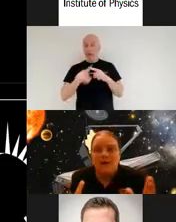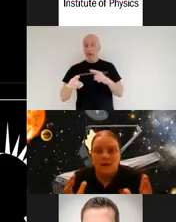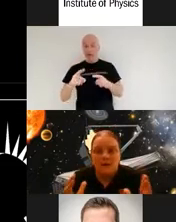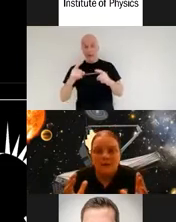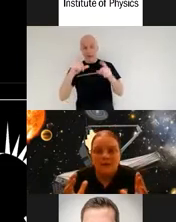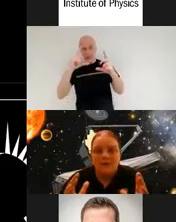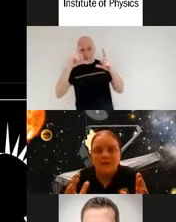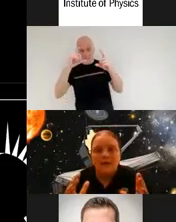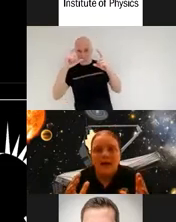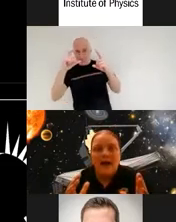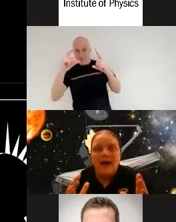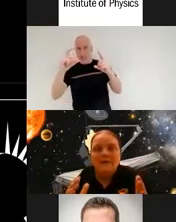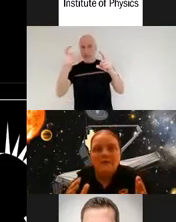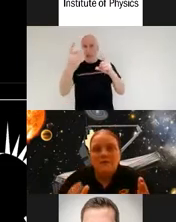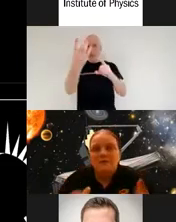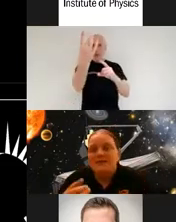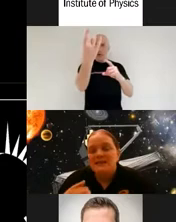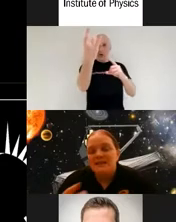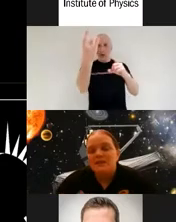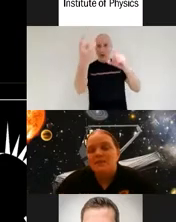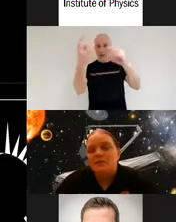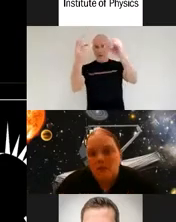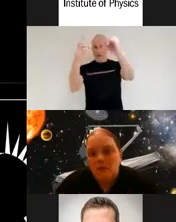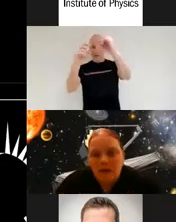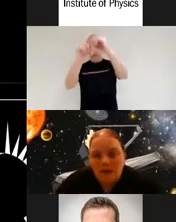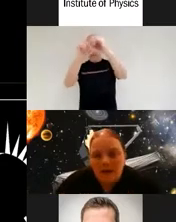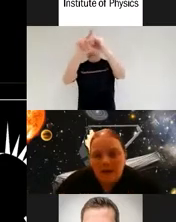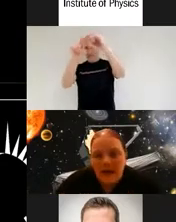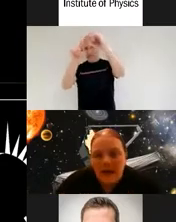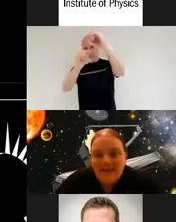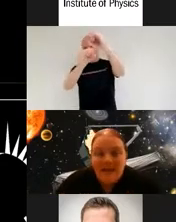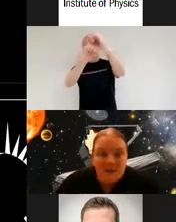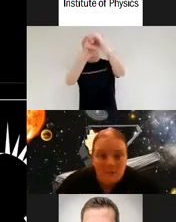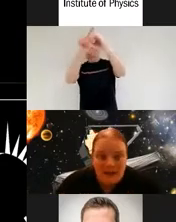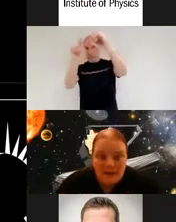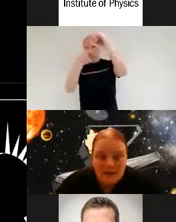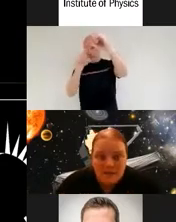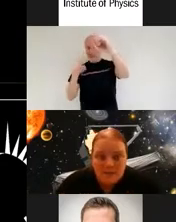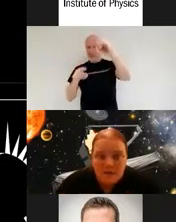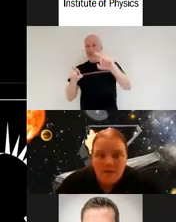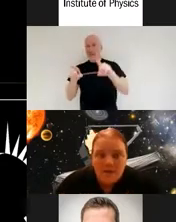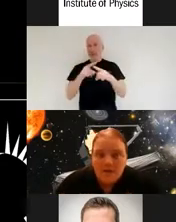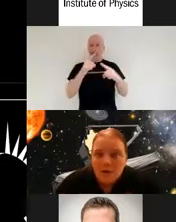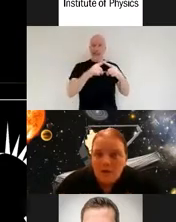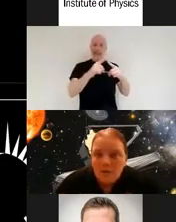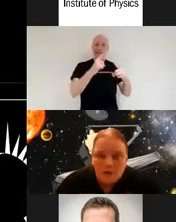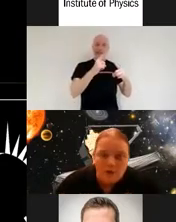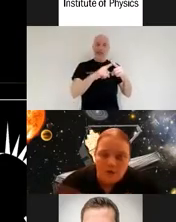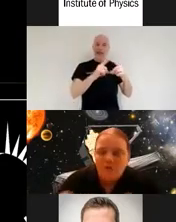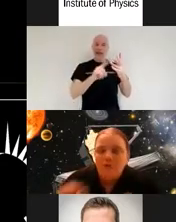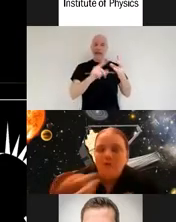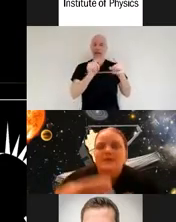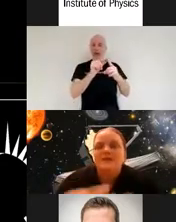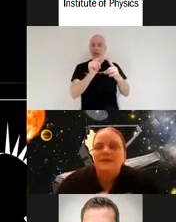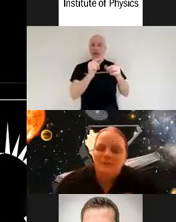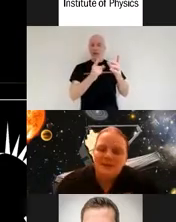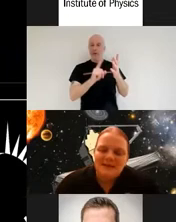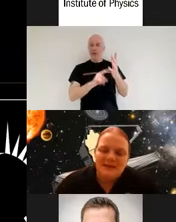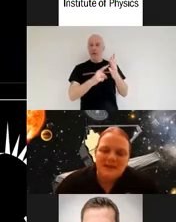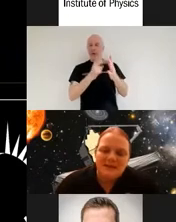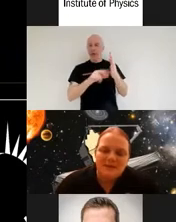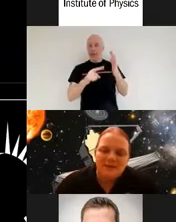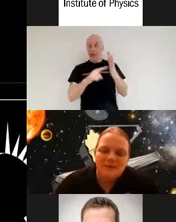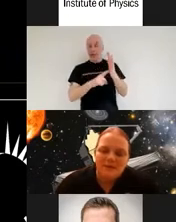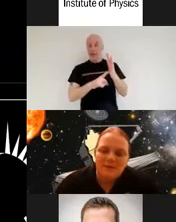a star and so this is particularly important when we're looking at exoplanets so what a coronagraph is it's